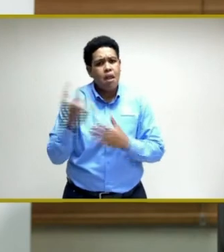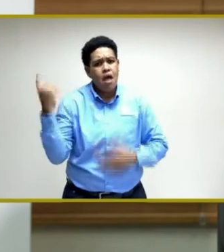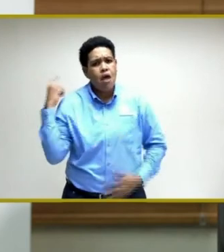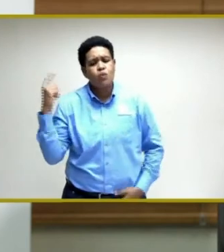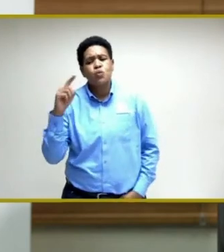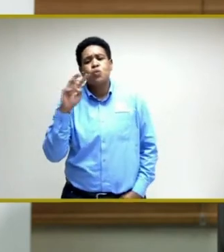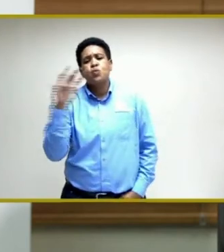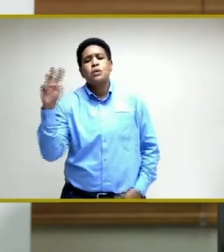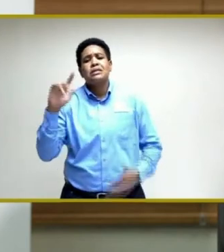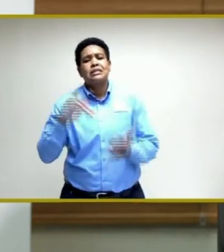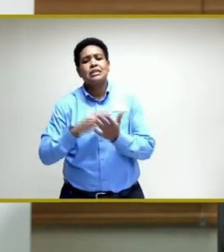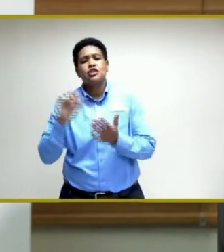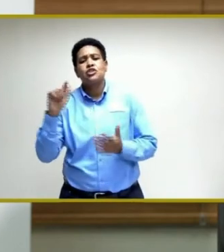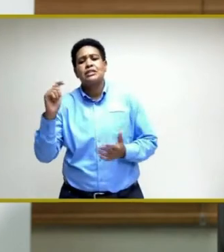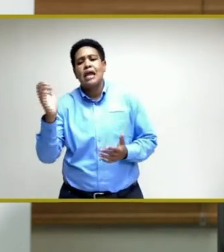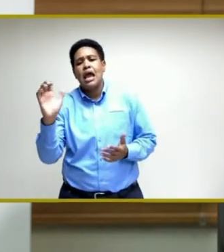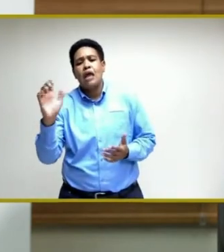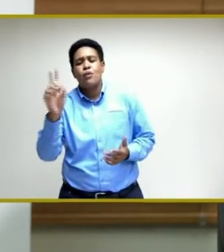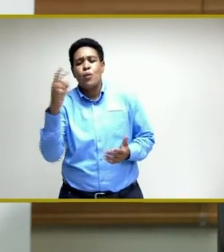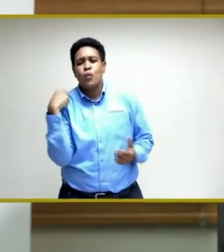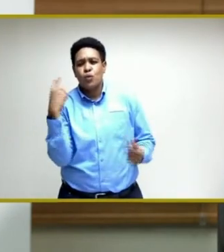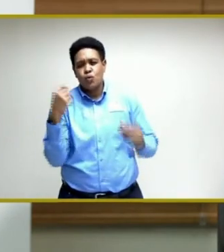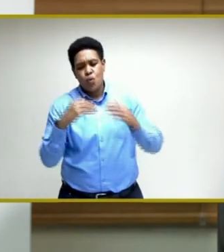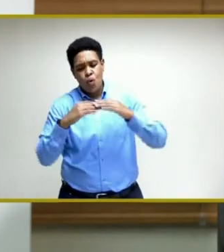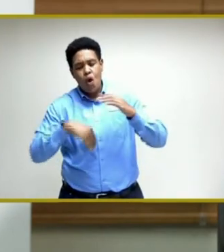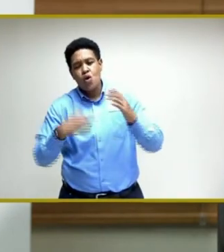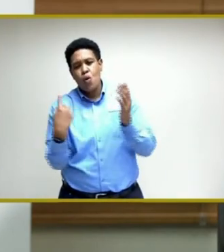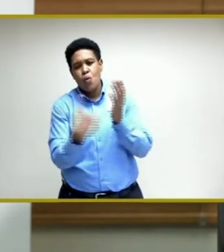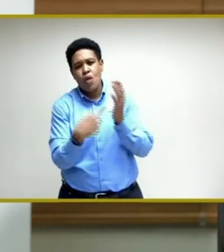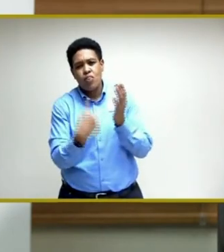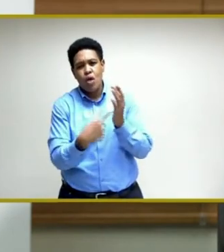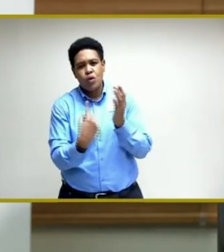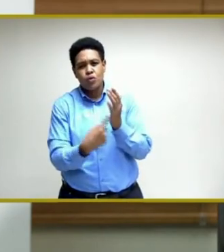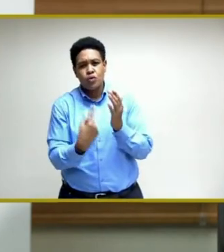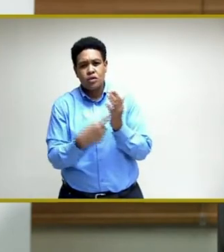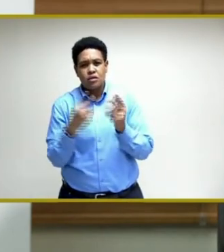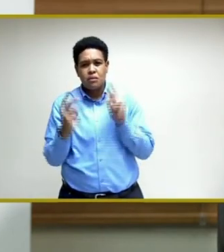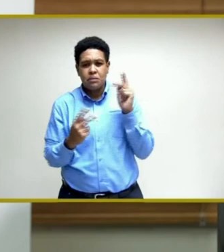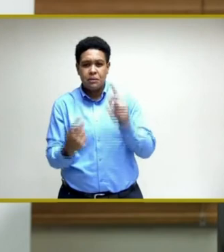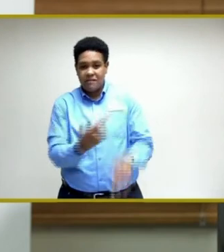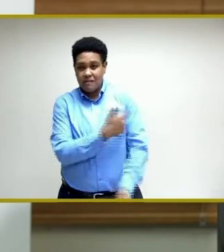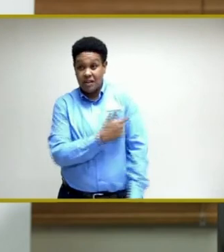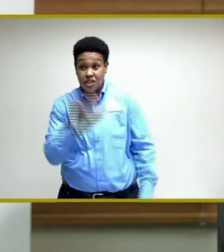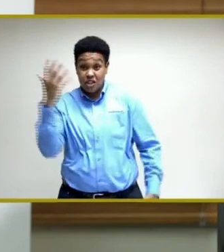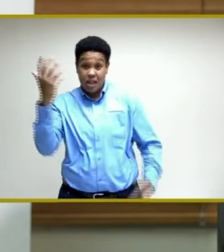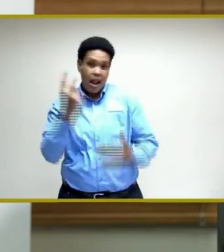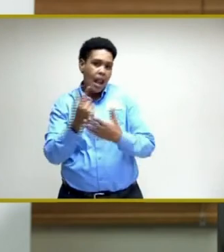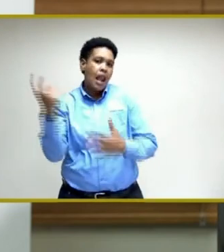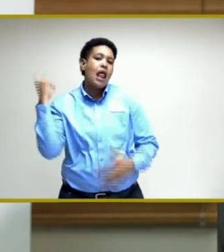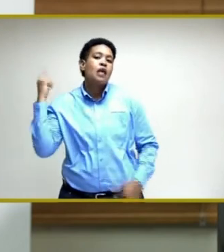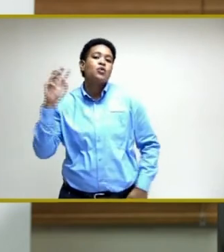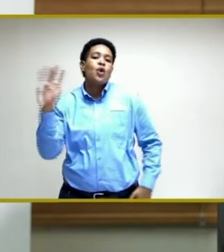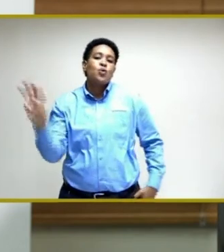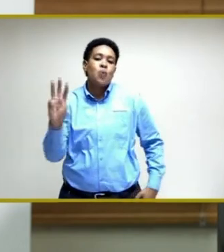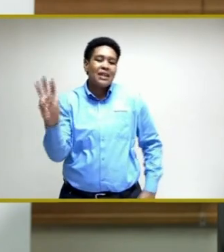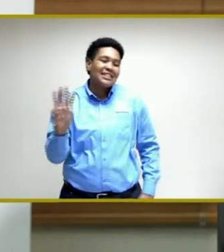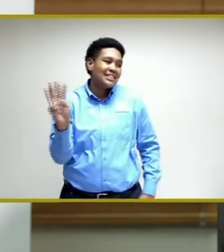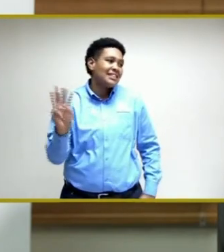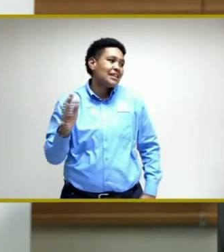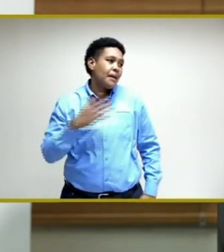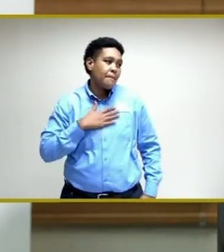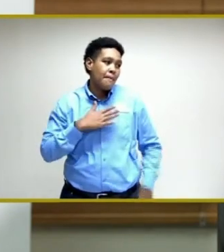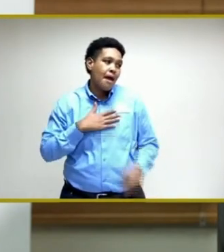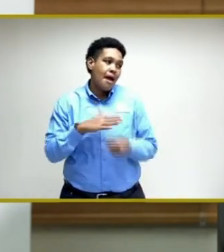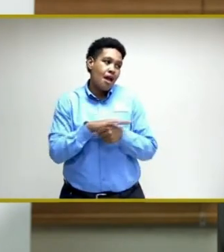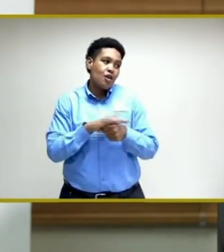Central, St. Catherine, where we did some just under 1,000 vaccinations last week, Wednesday. That happens to be my